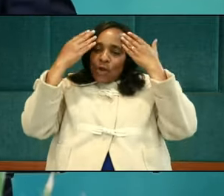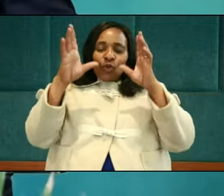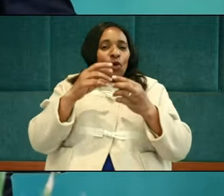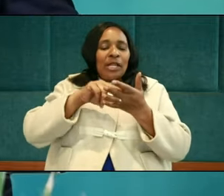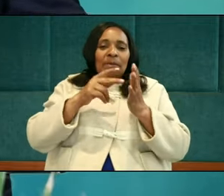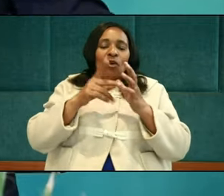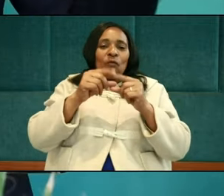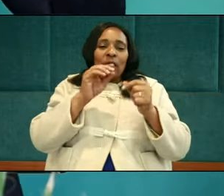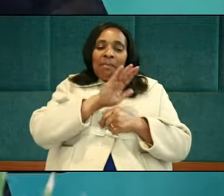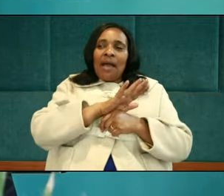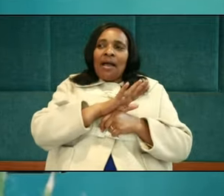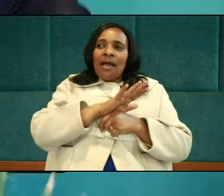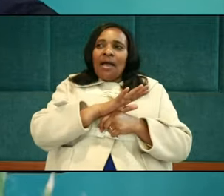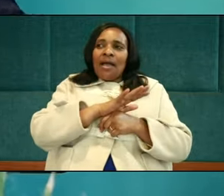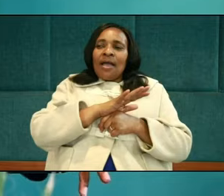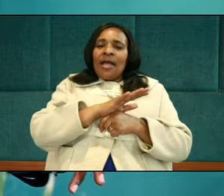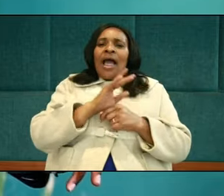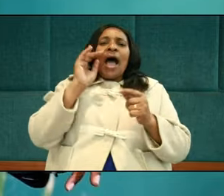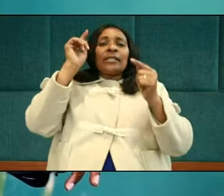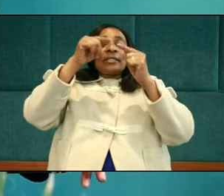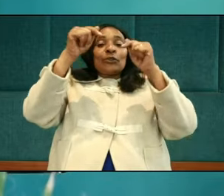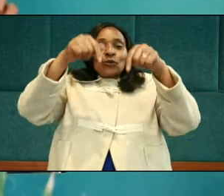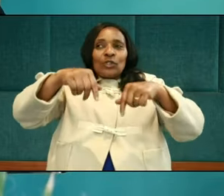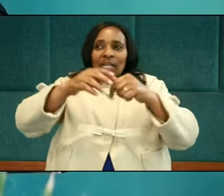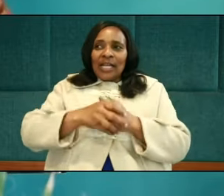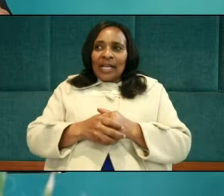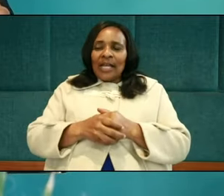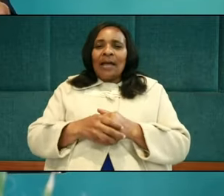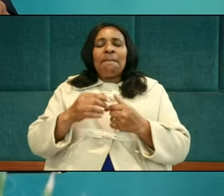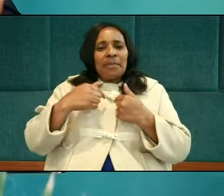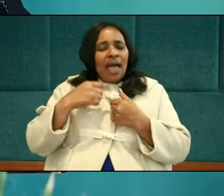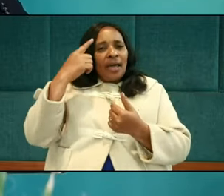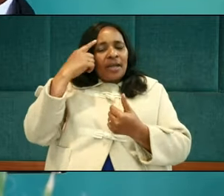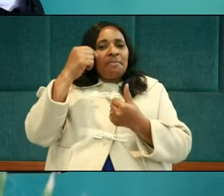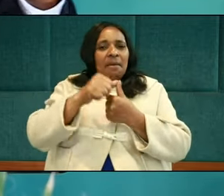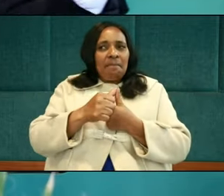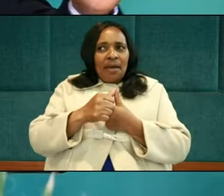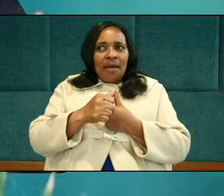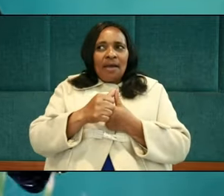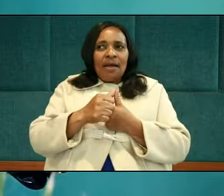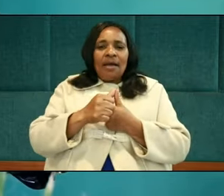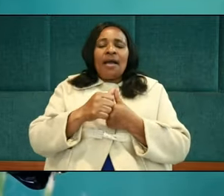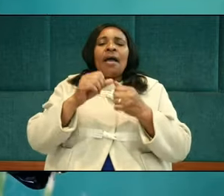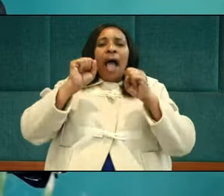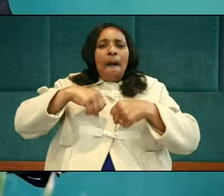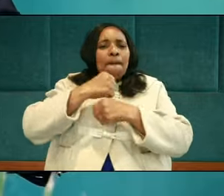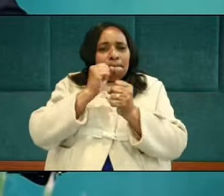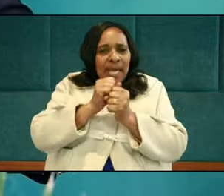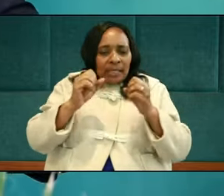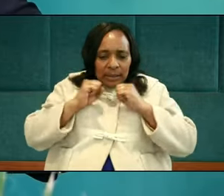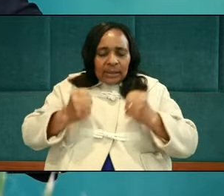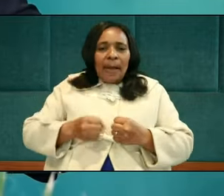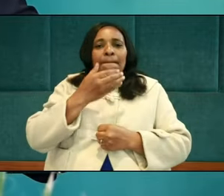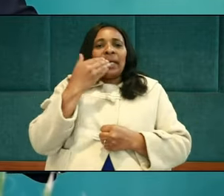him. Even today, I still remember that I could have done it better. When